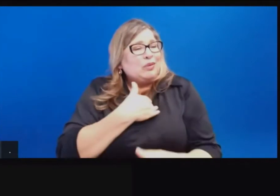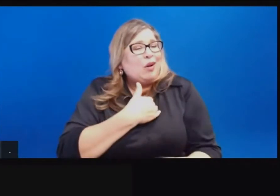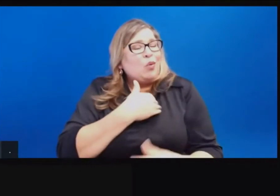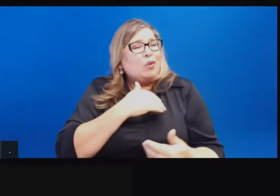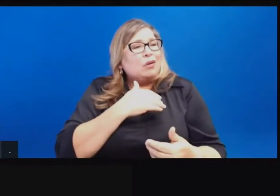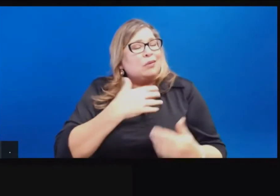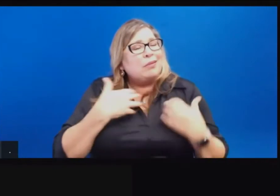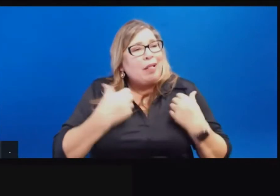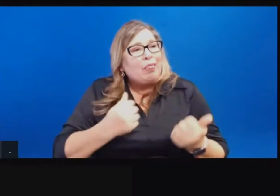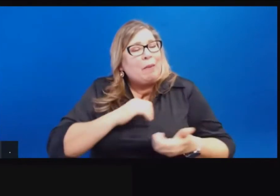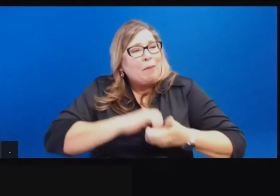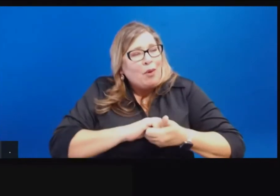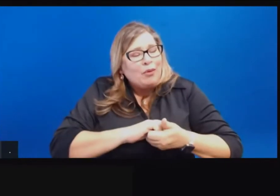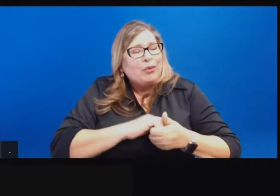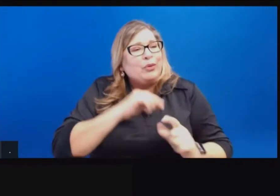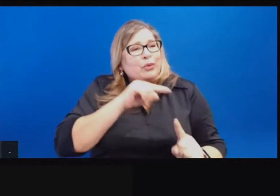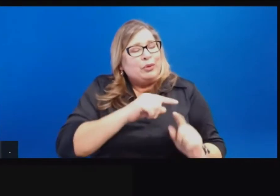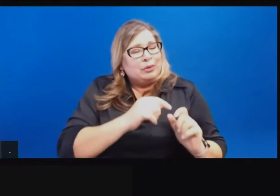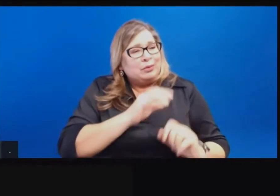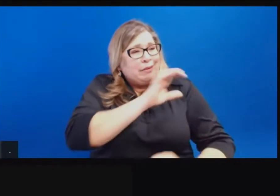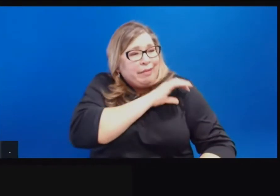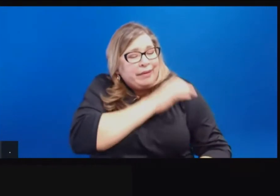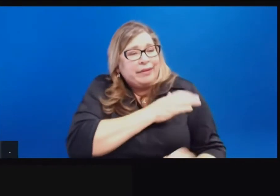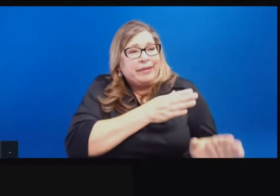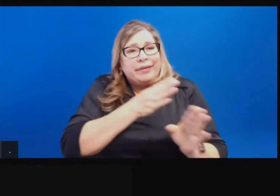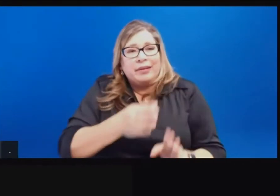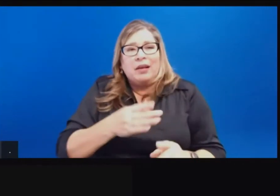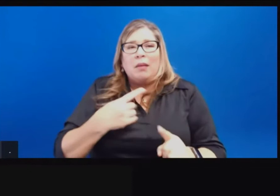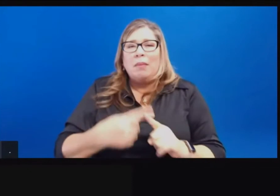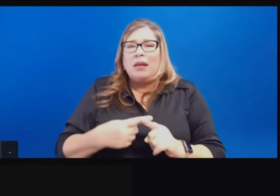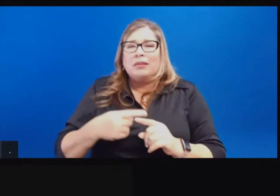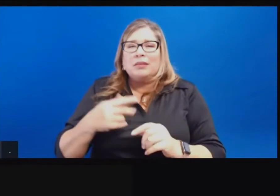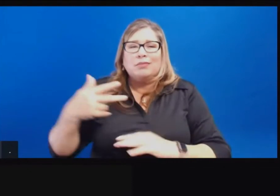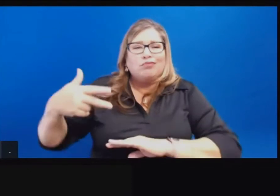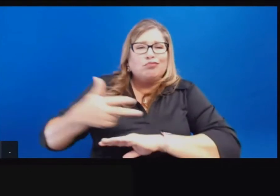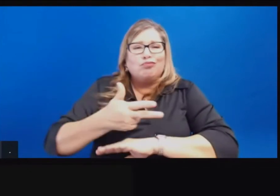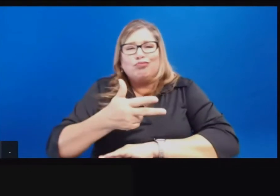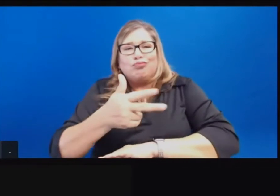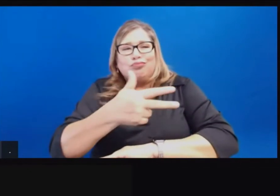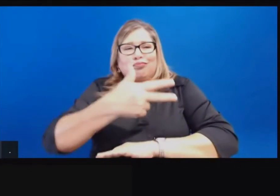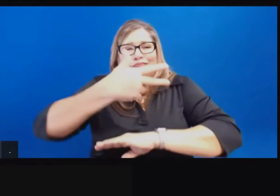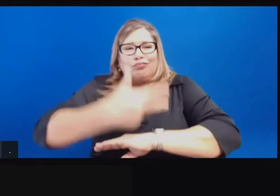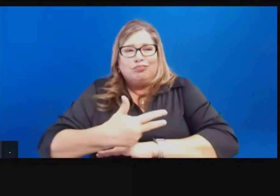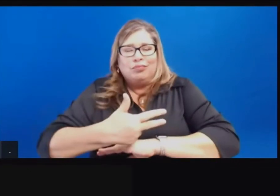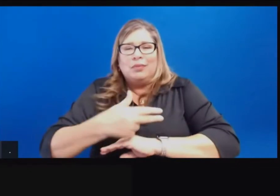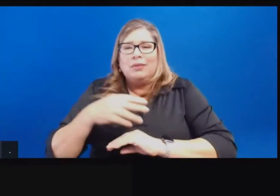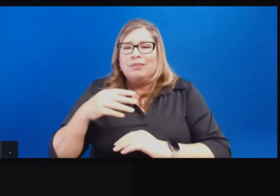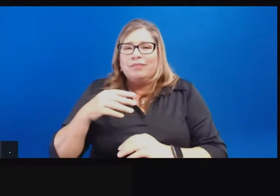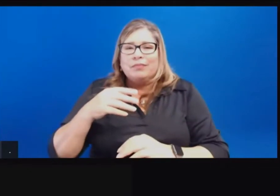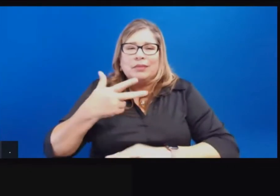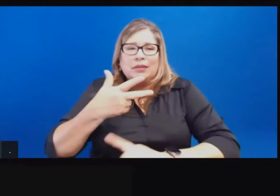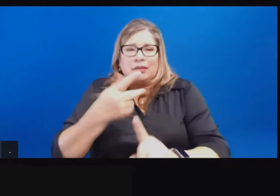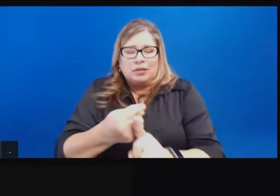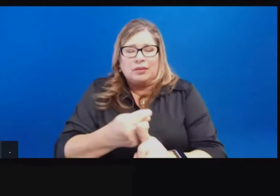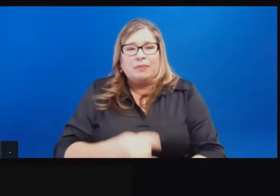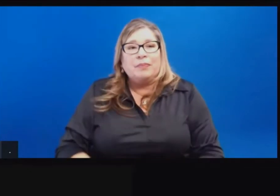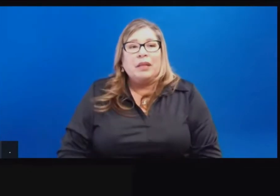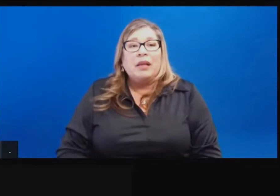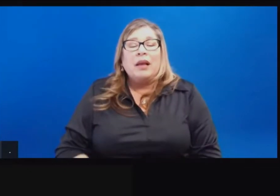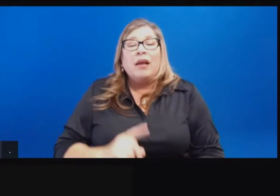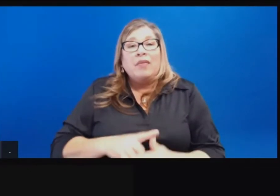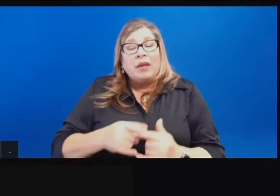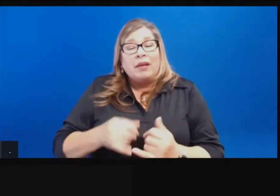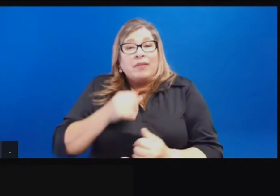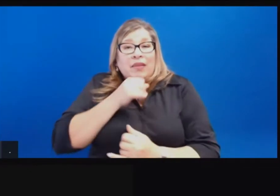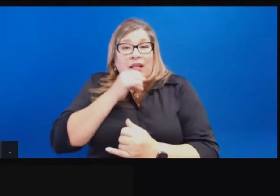things such as that. And then I believe your last question was about the TPA. We are in